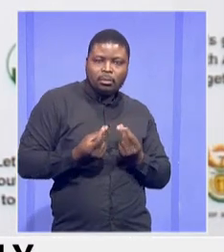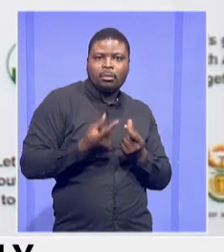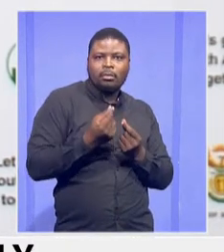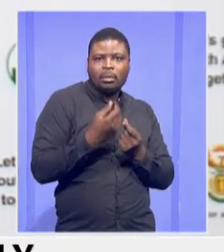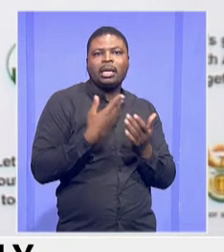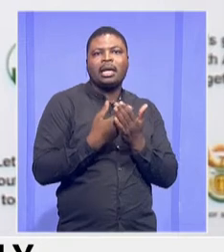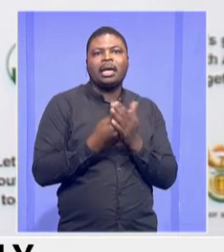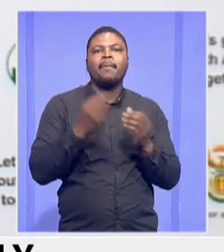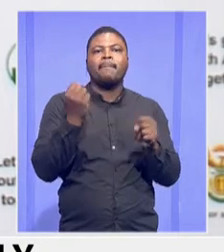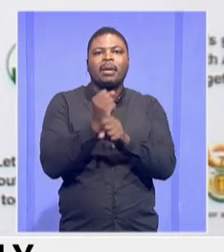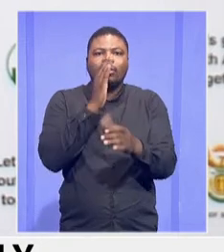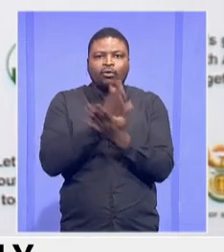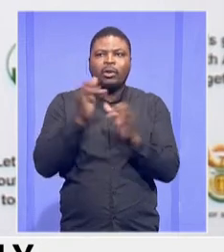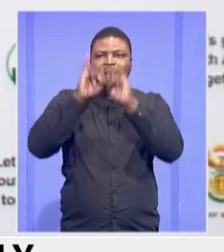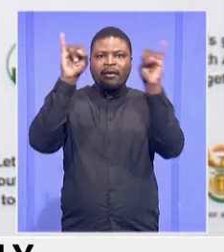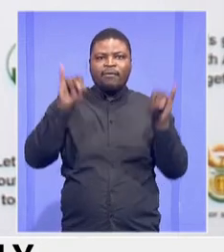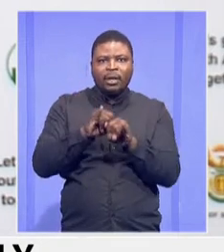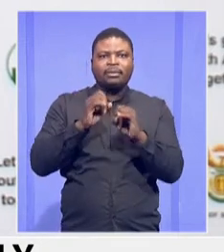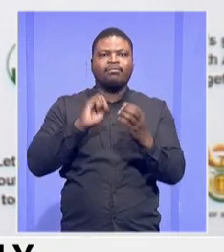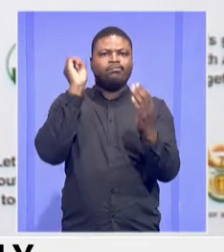goes to the next financial year.